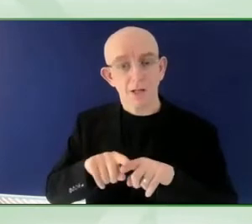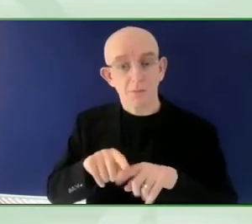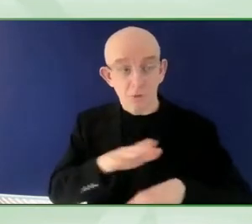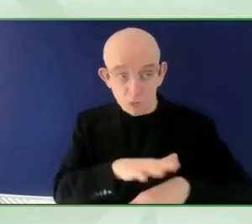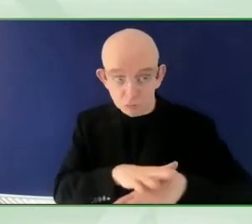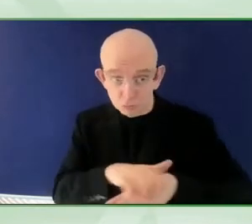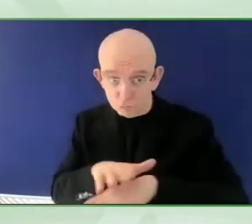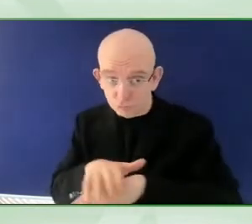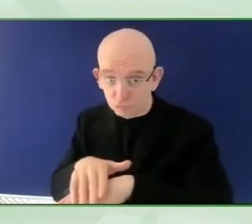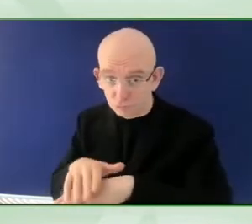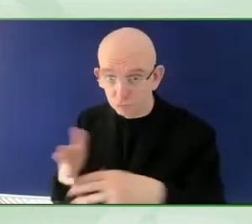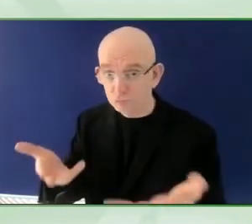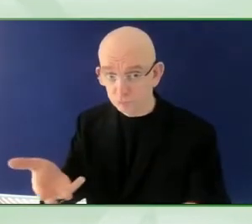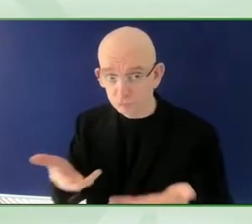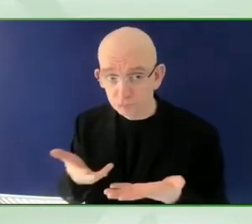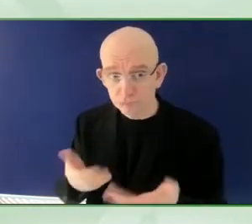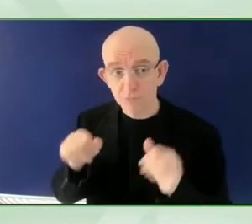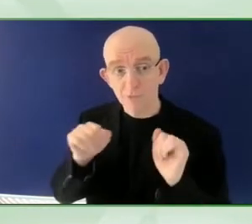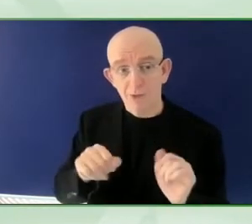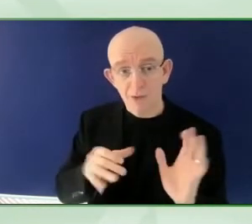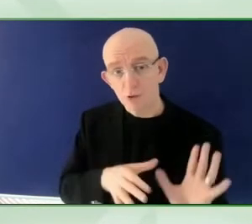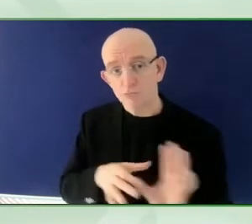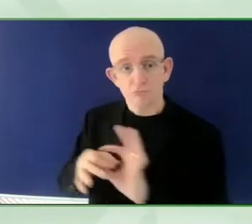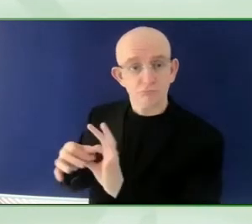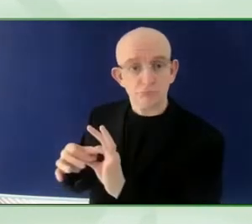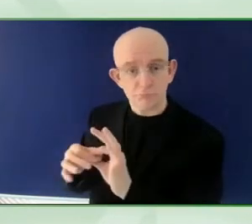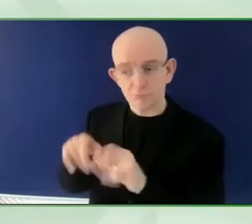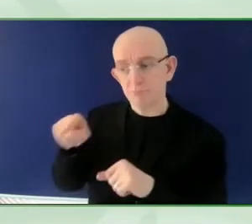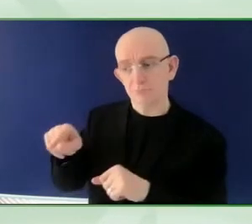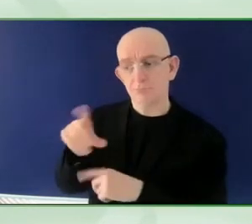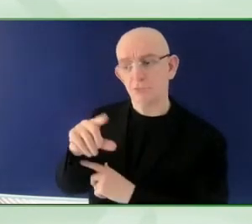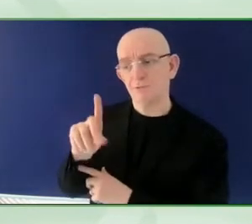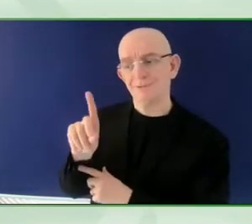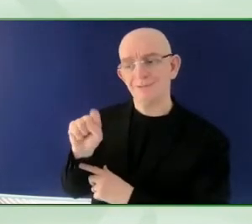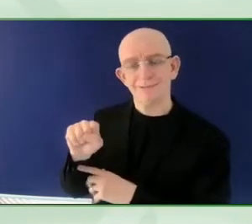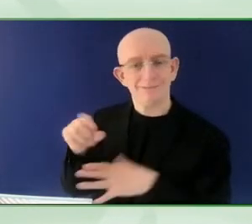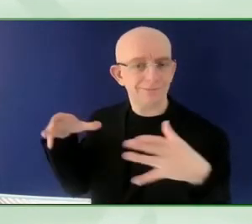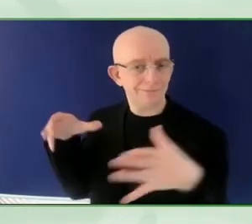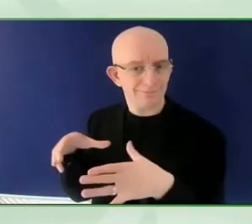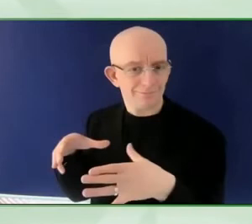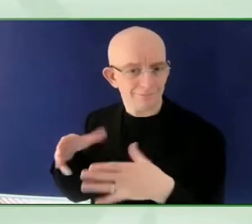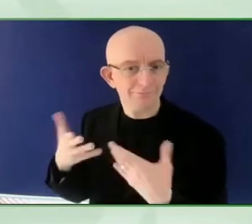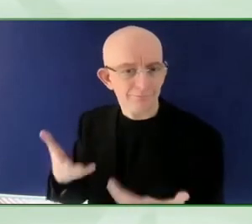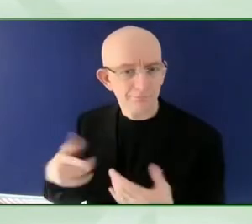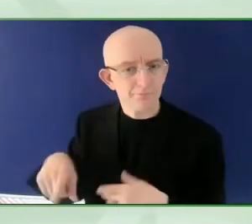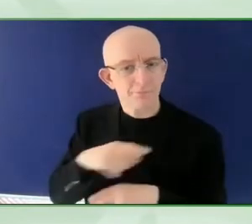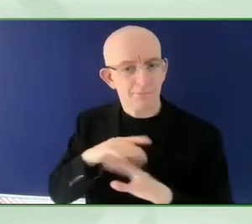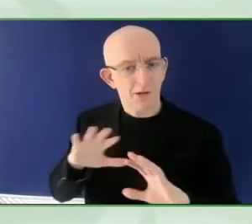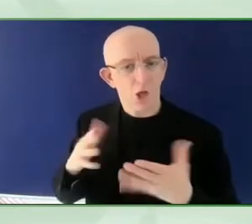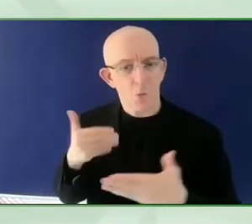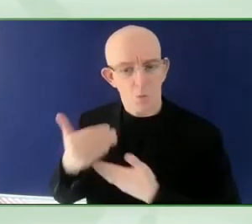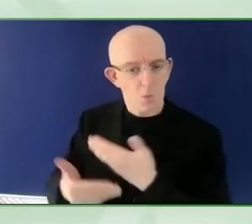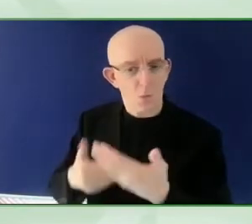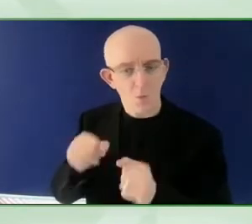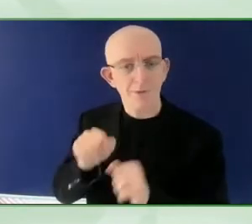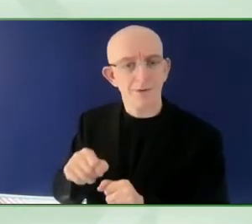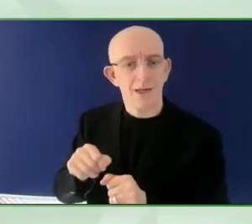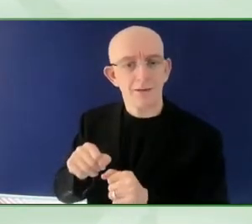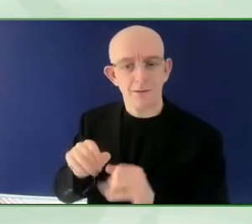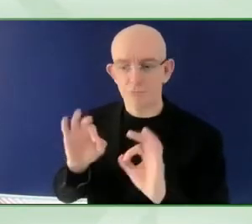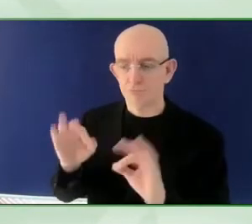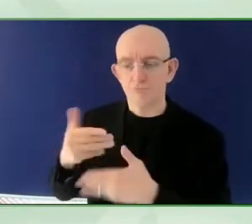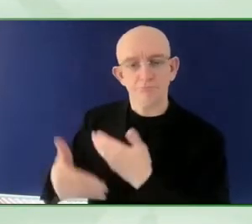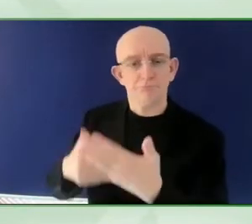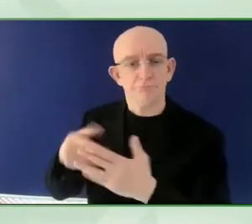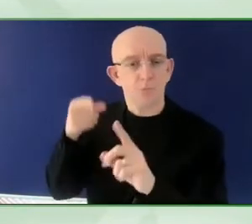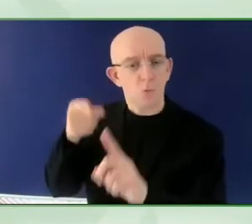Thank you for giving us this forecast. Is there a year already envisaged? Is it in two years or again only in four years? Anything that